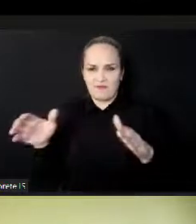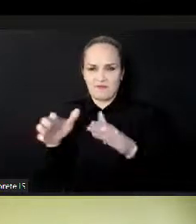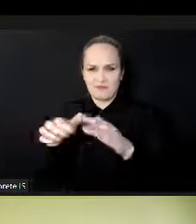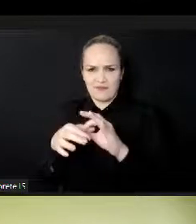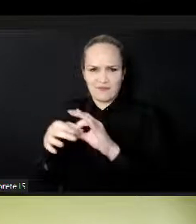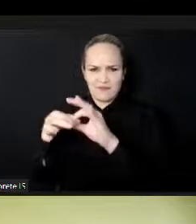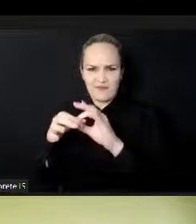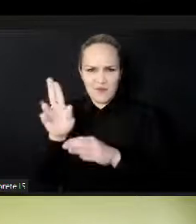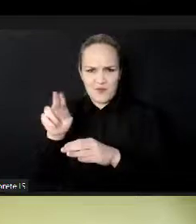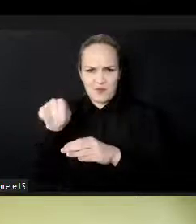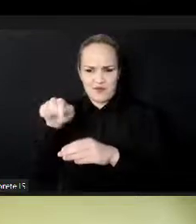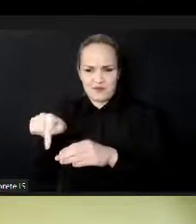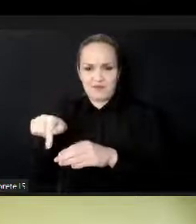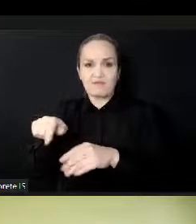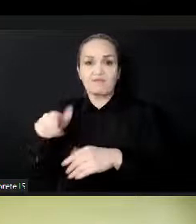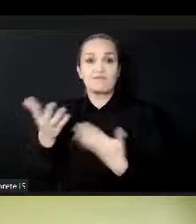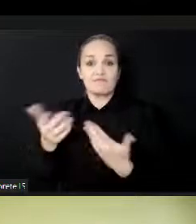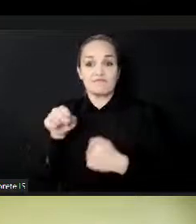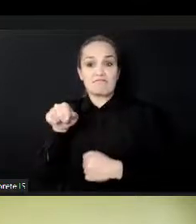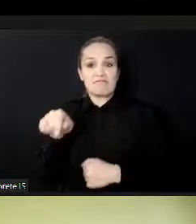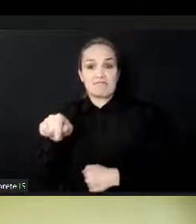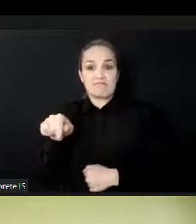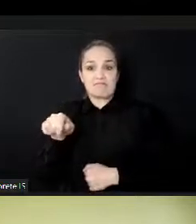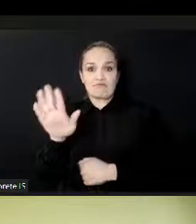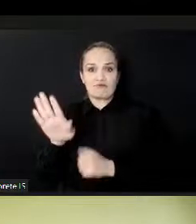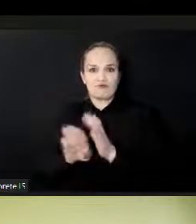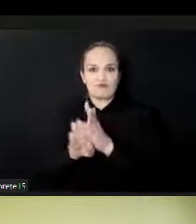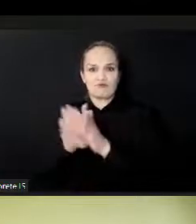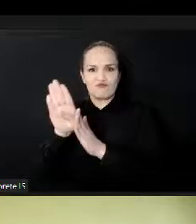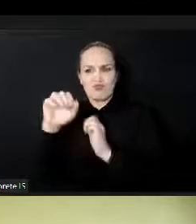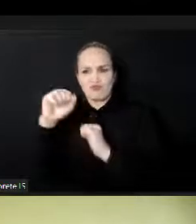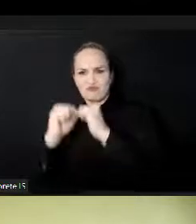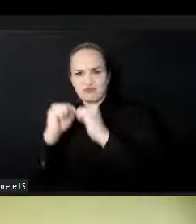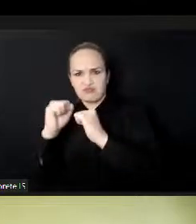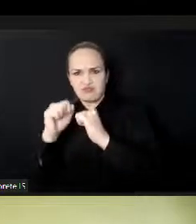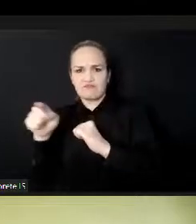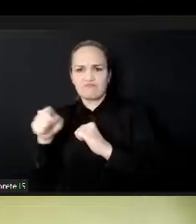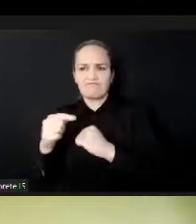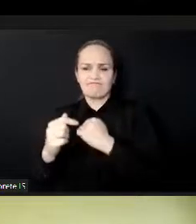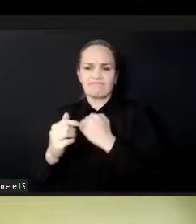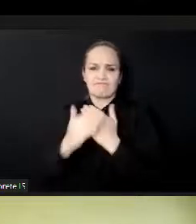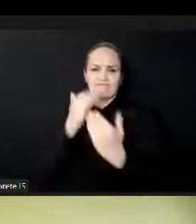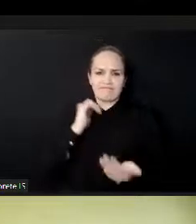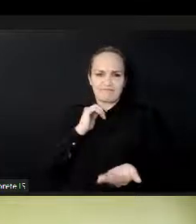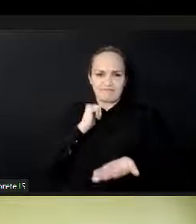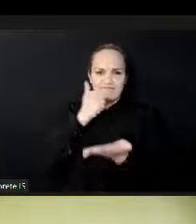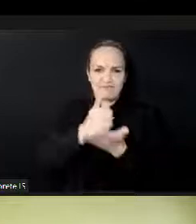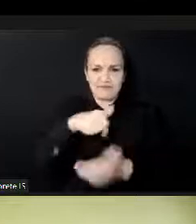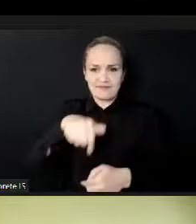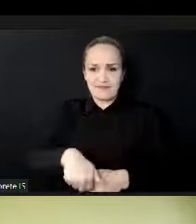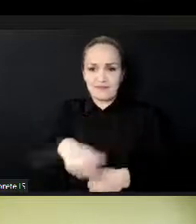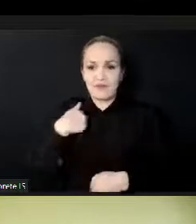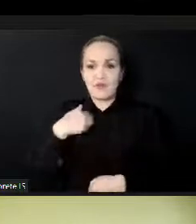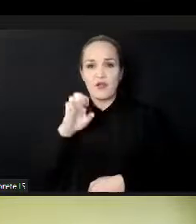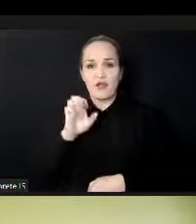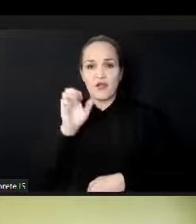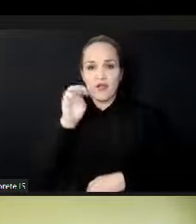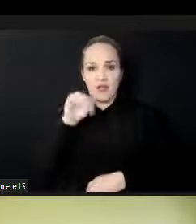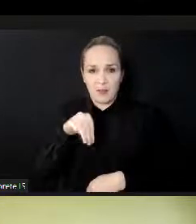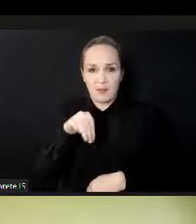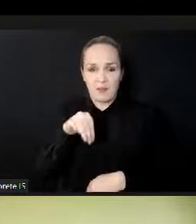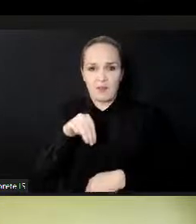invitation to speak on it. My name is Em Ekong, and I'm here representing the Lagos Culture Recovery Task Force, which is